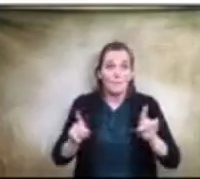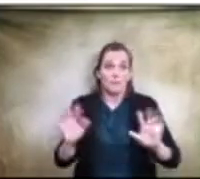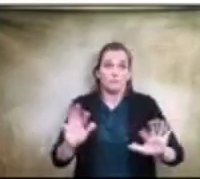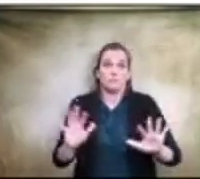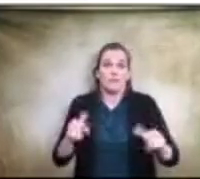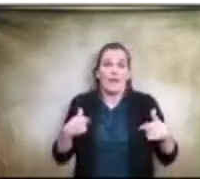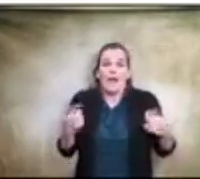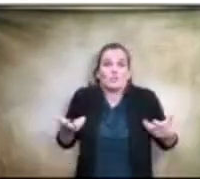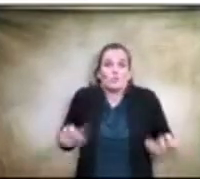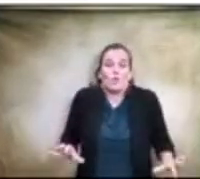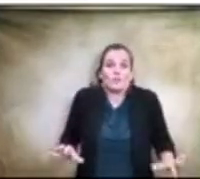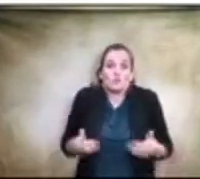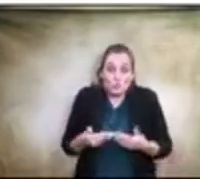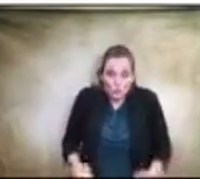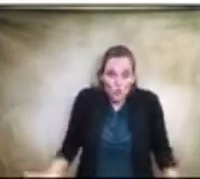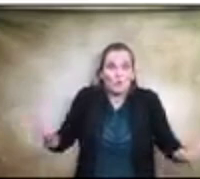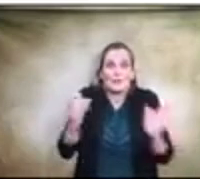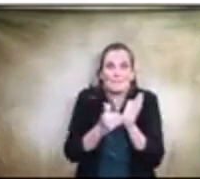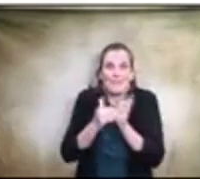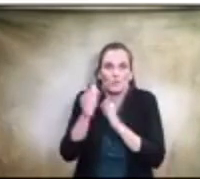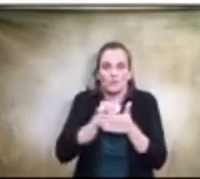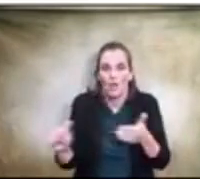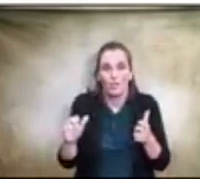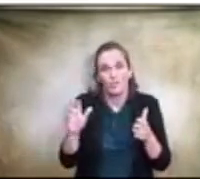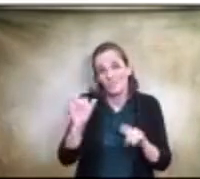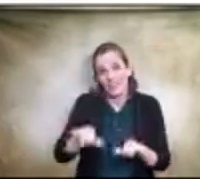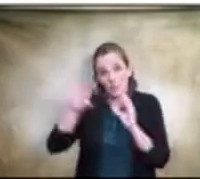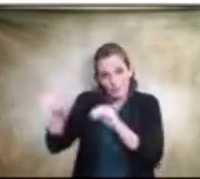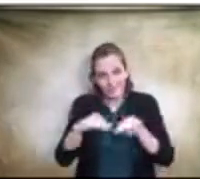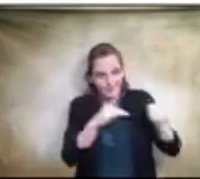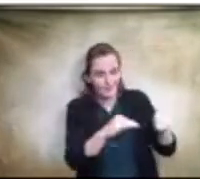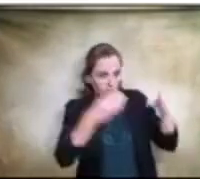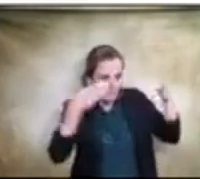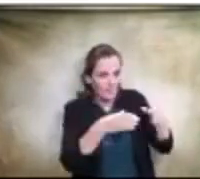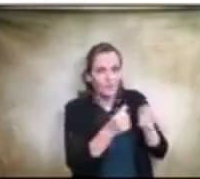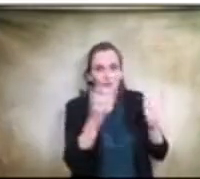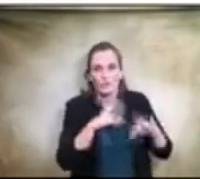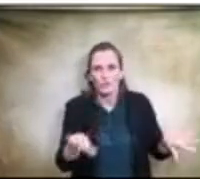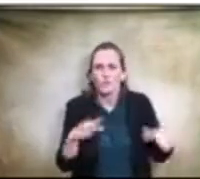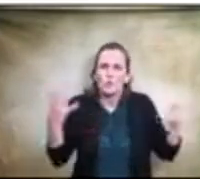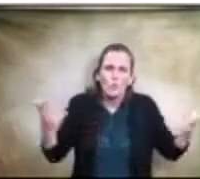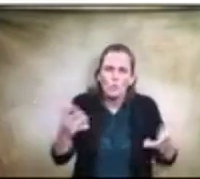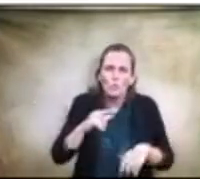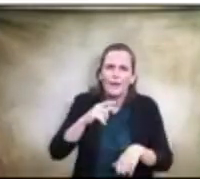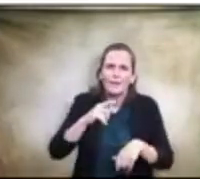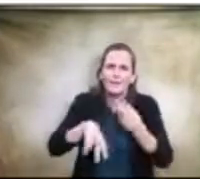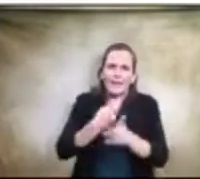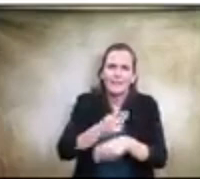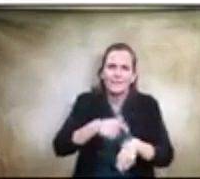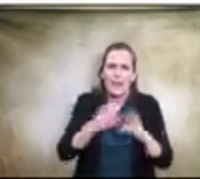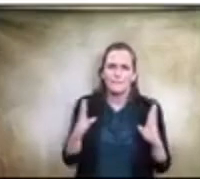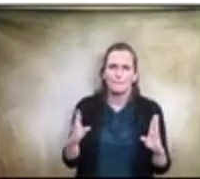millions and millions of dollars that can go to our children as well. So what kind of timeframe are we looking at? You know, what have we